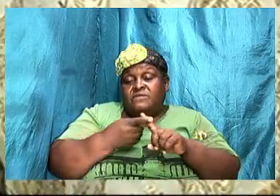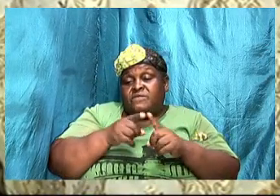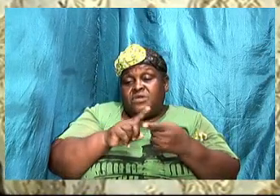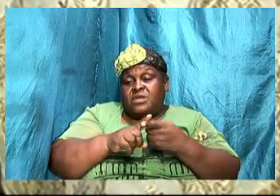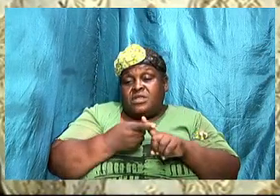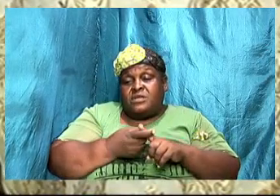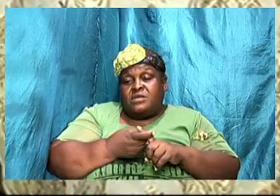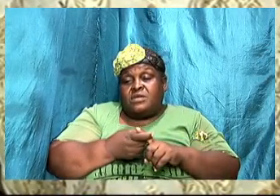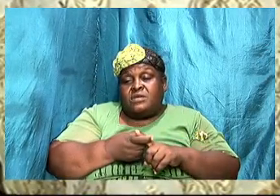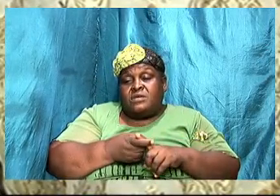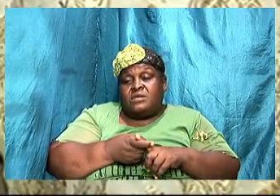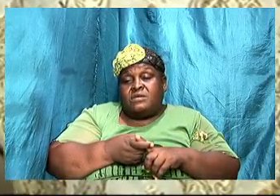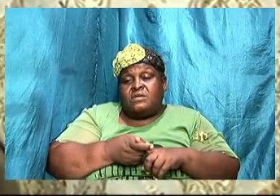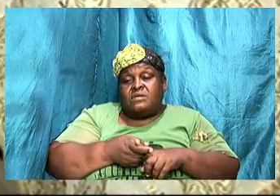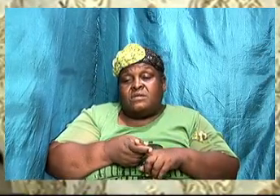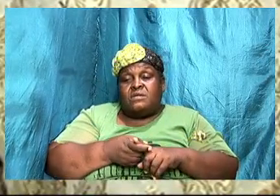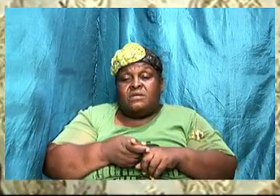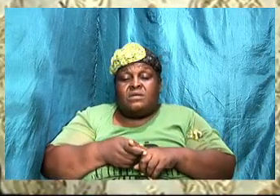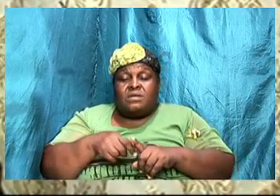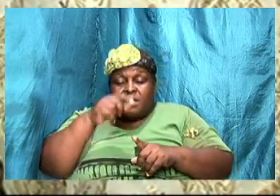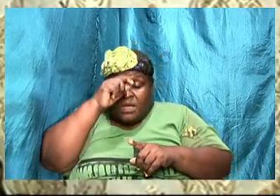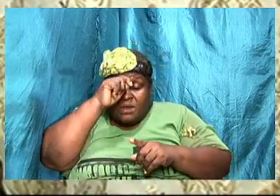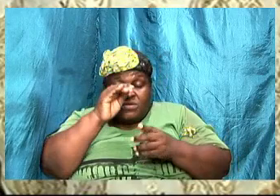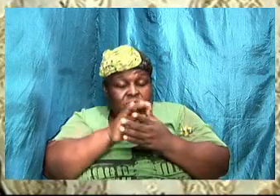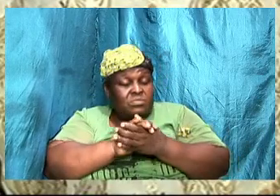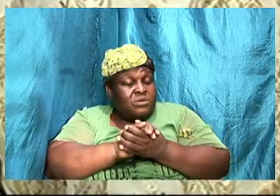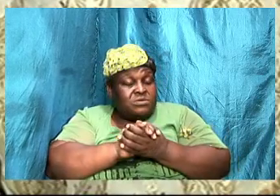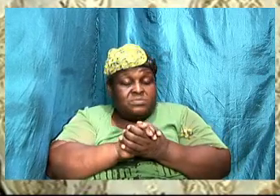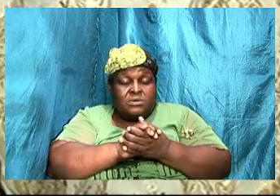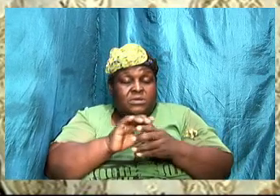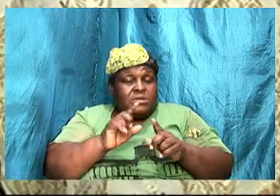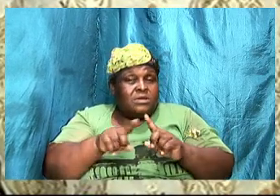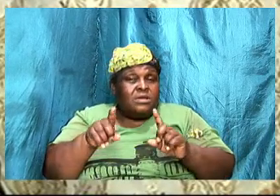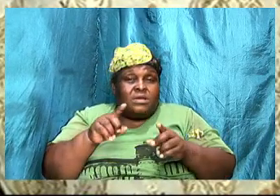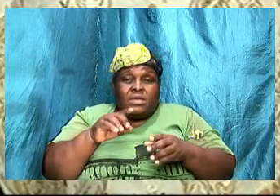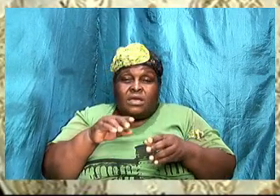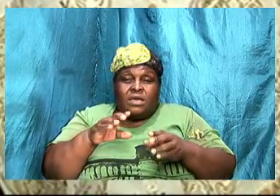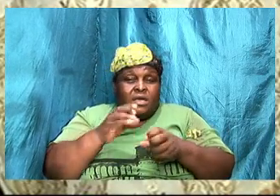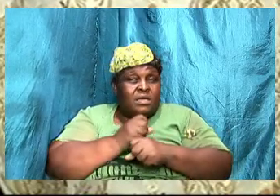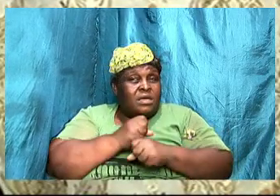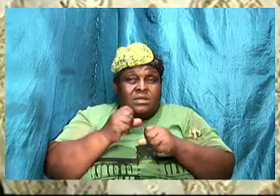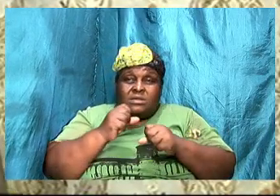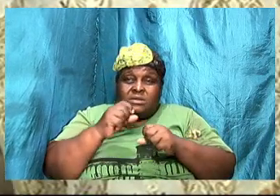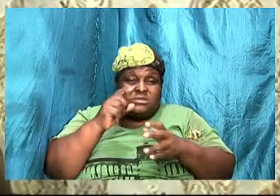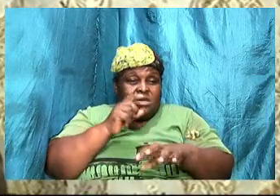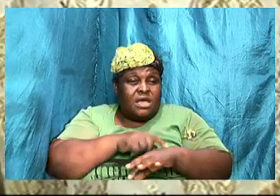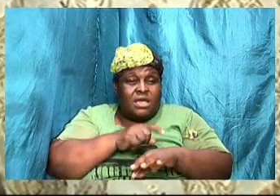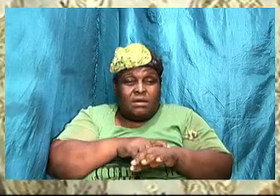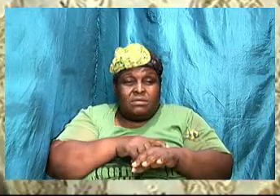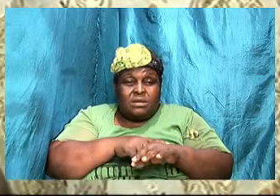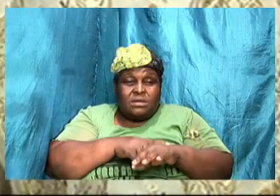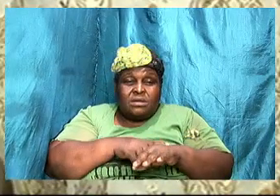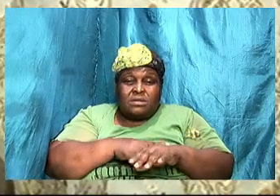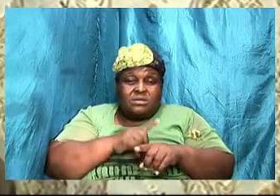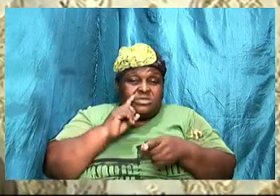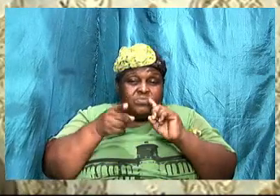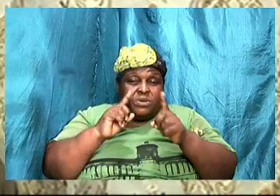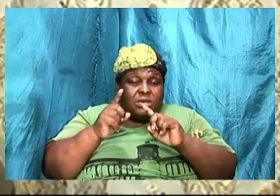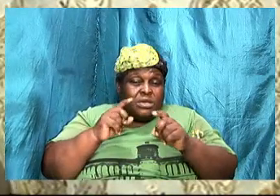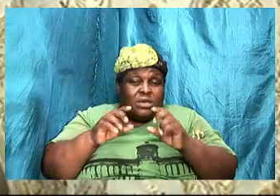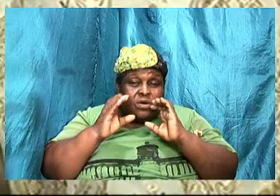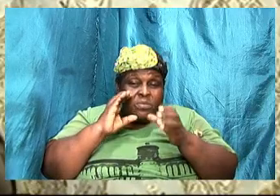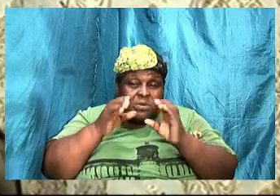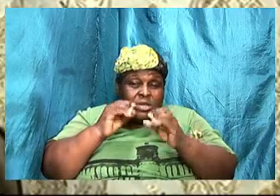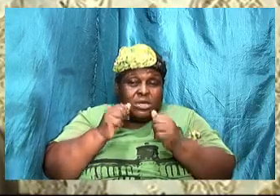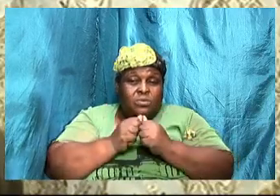media and she is talking to her friends and the husband can't get the time. And as married folks, I am telling us that we need to be aware